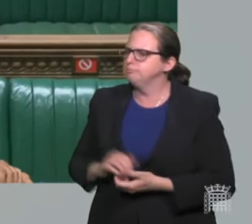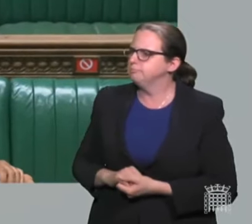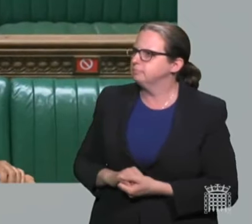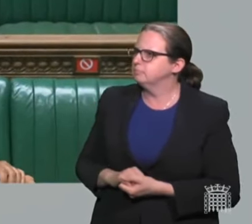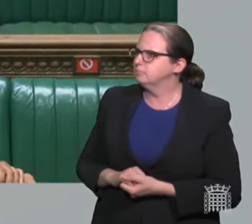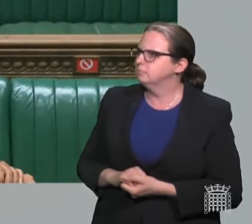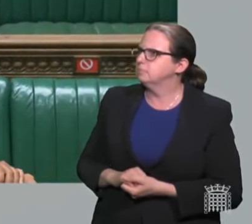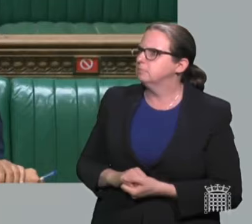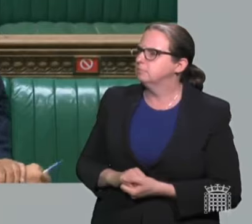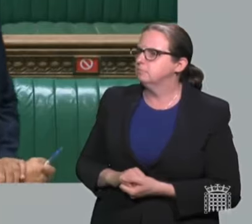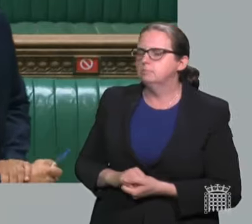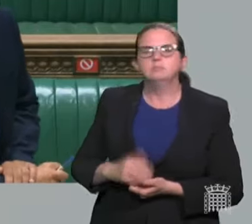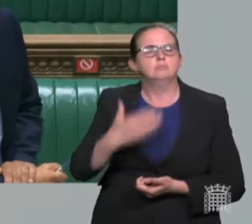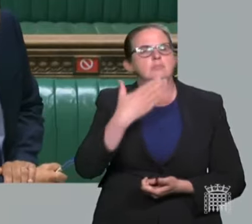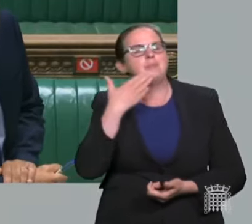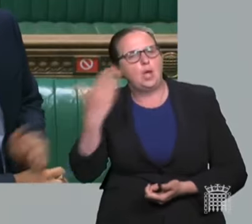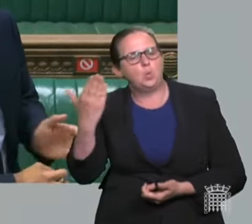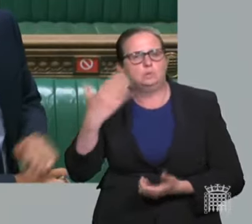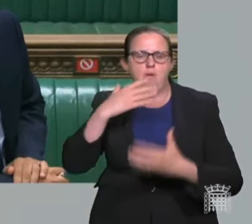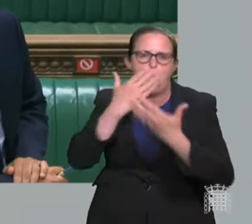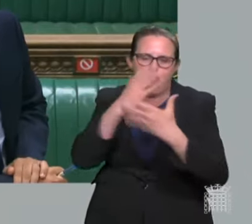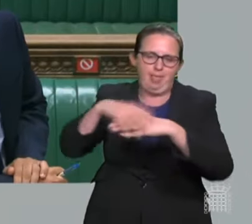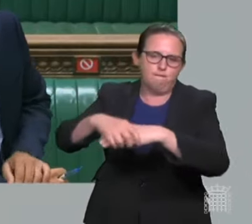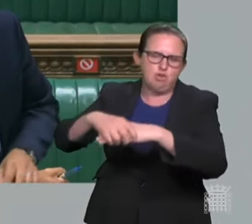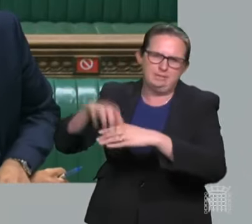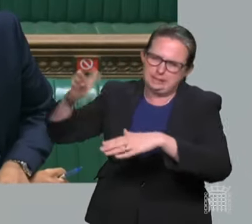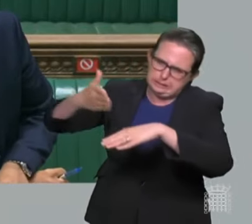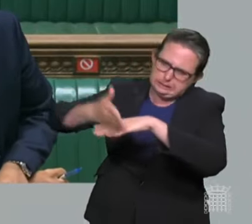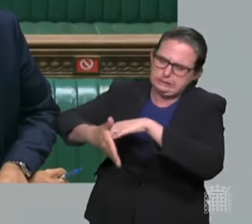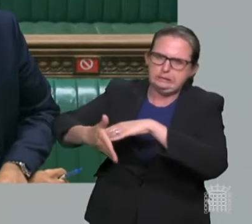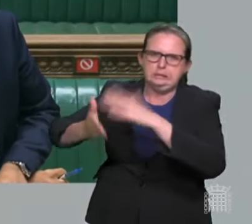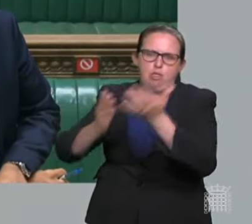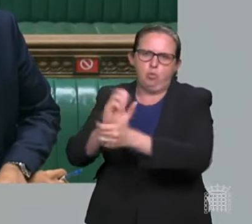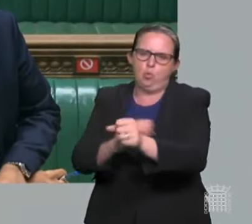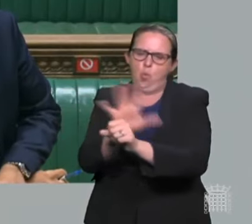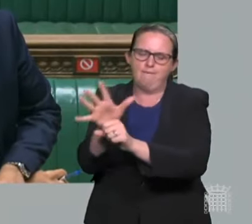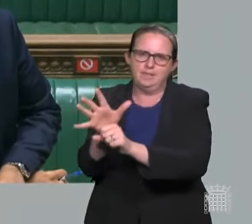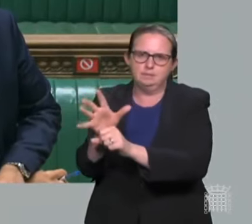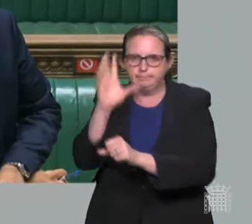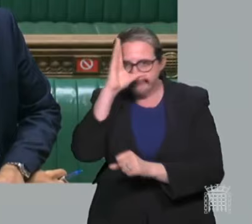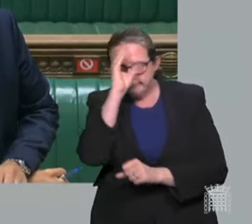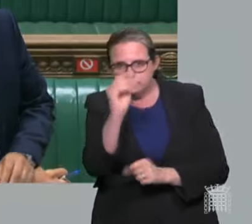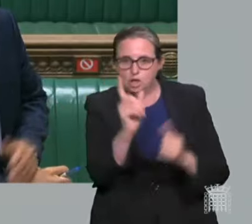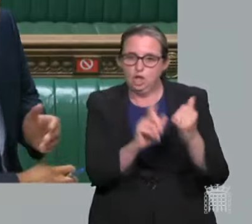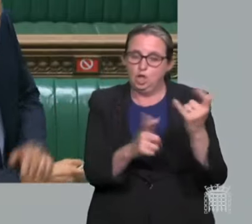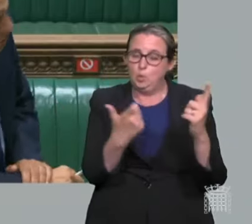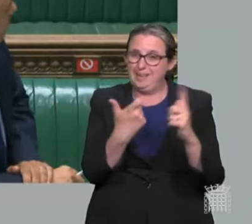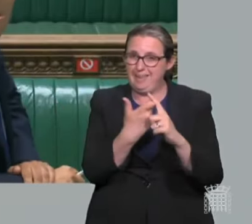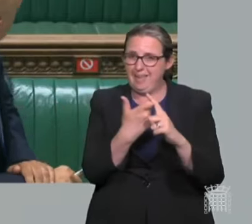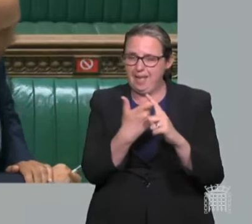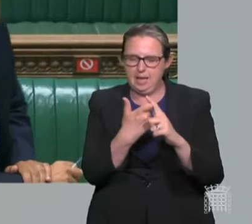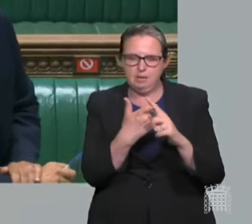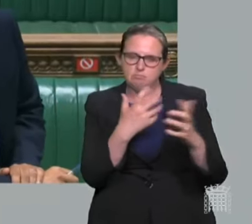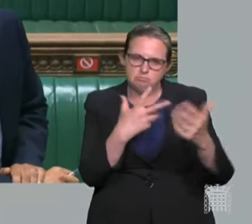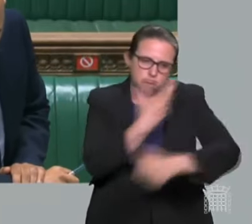been doing during the pandemic. And what I can tell you is all doses that are used in the UK have been subject to very